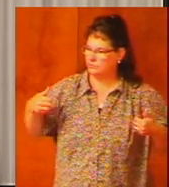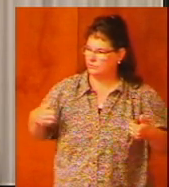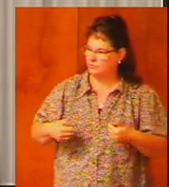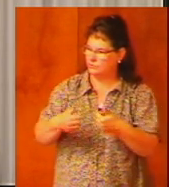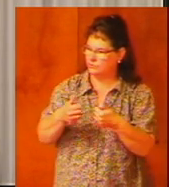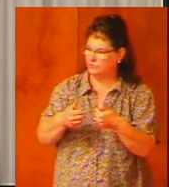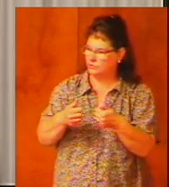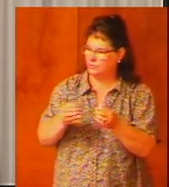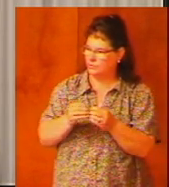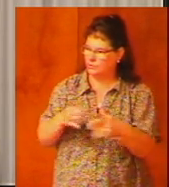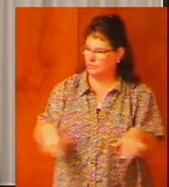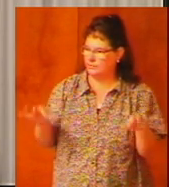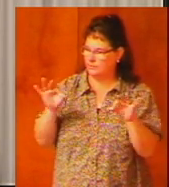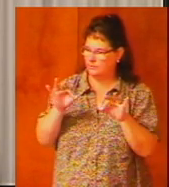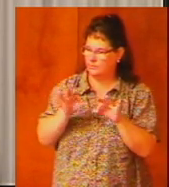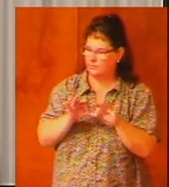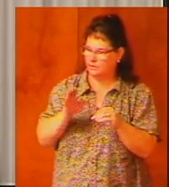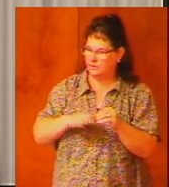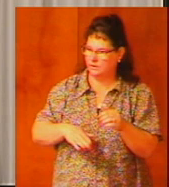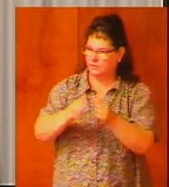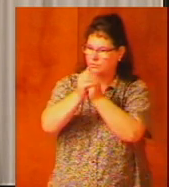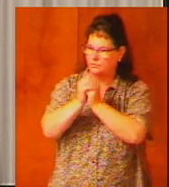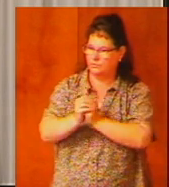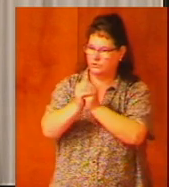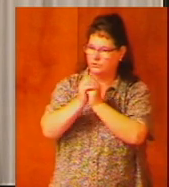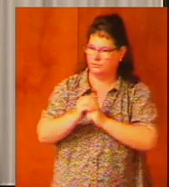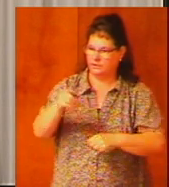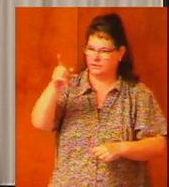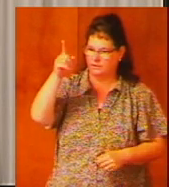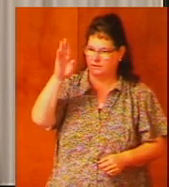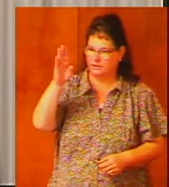are more important than worshiping God